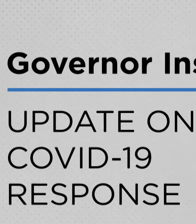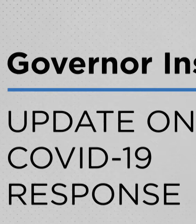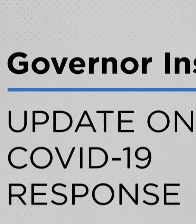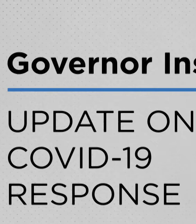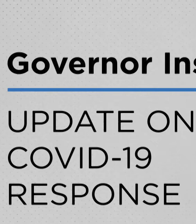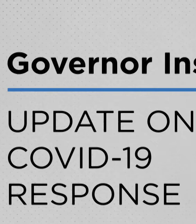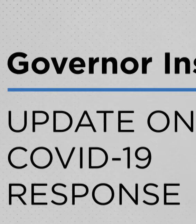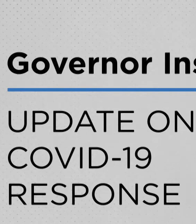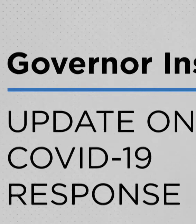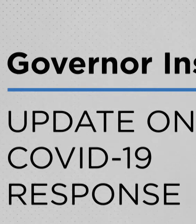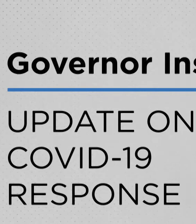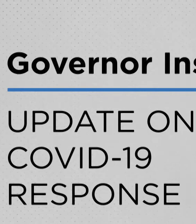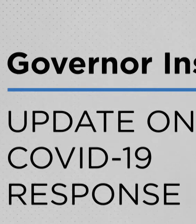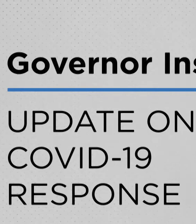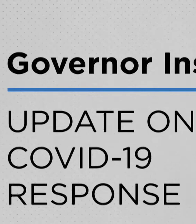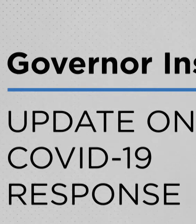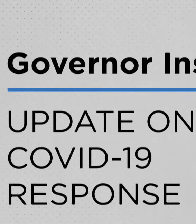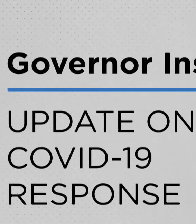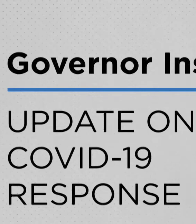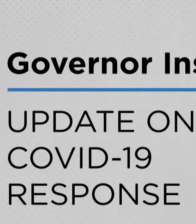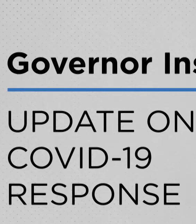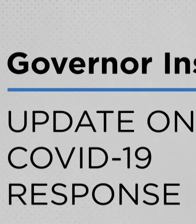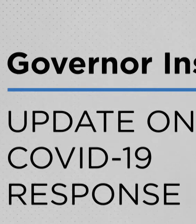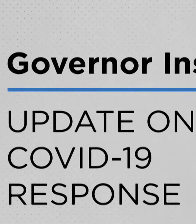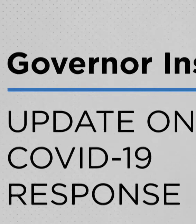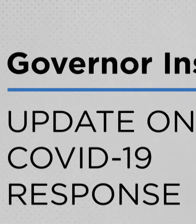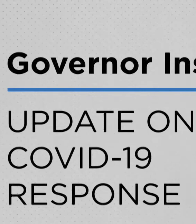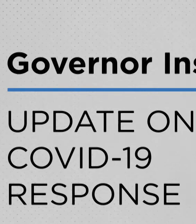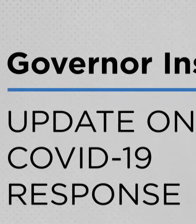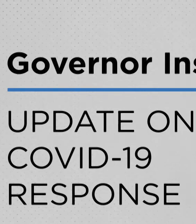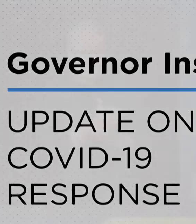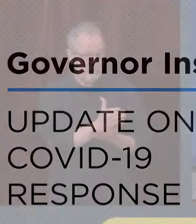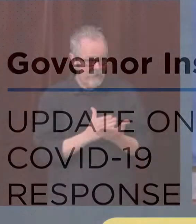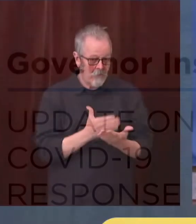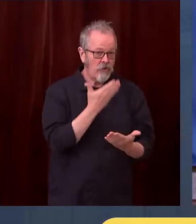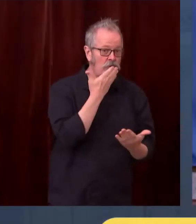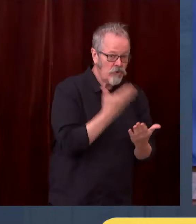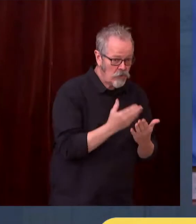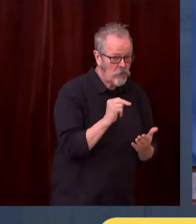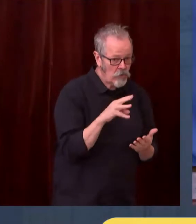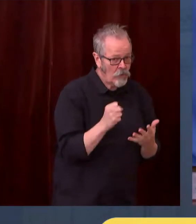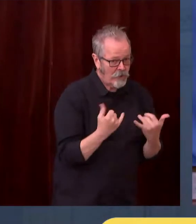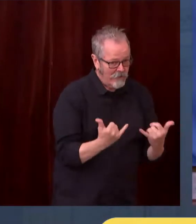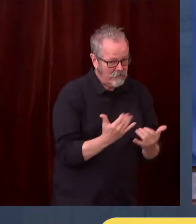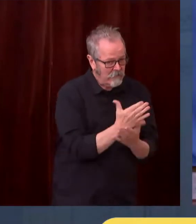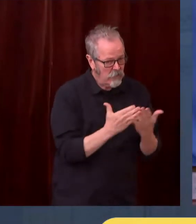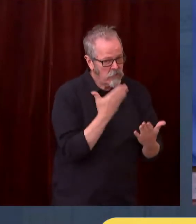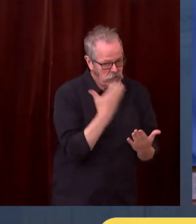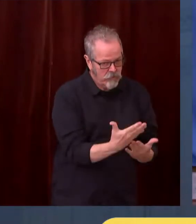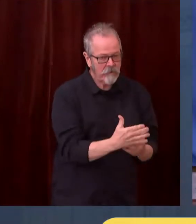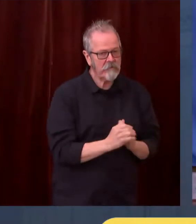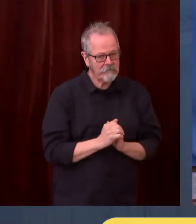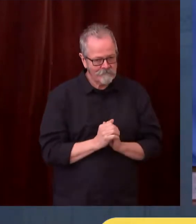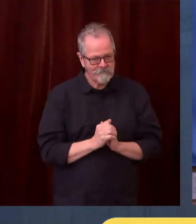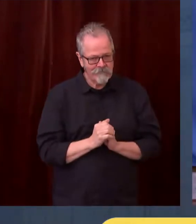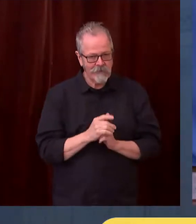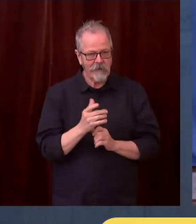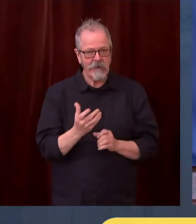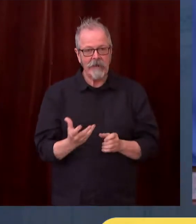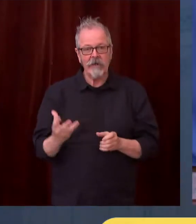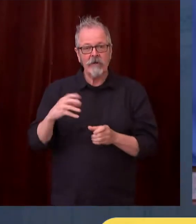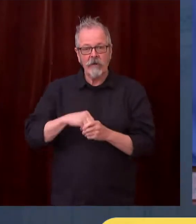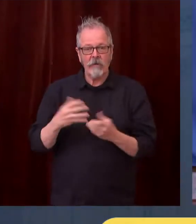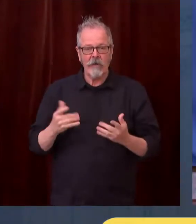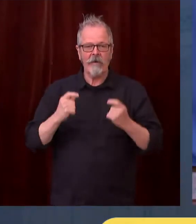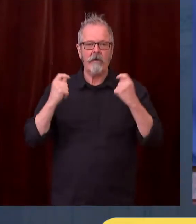Good afternoon. We have some good news today, and amongst that good news is celebrating our young leaders who are